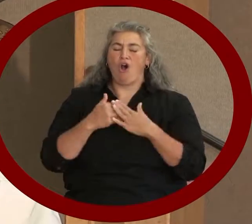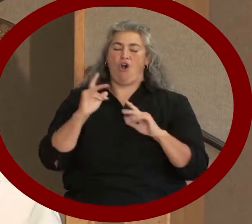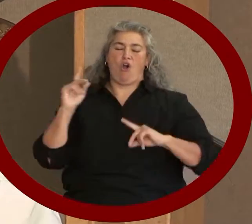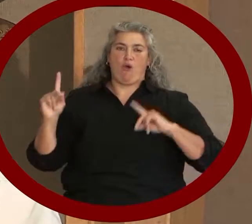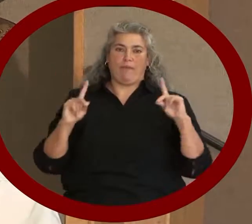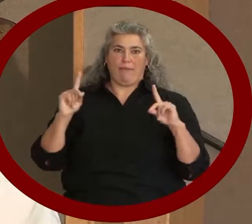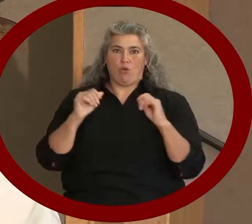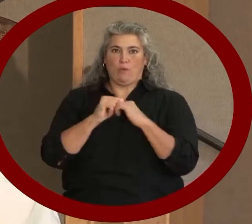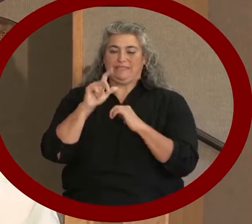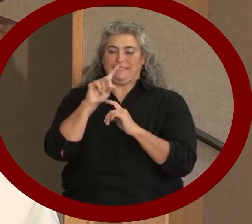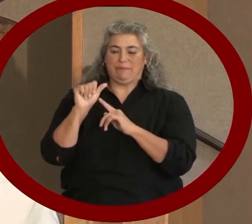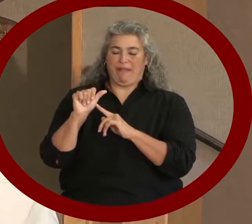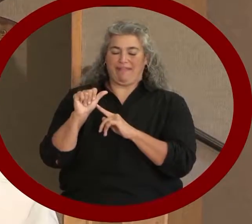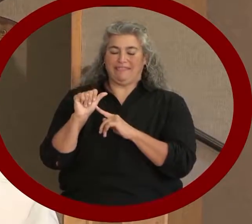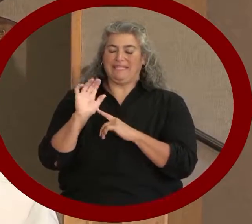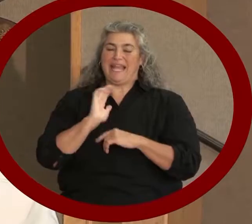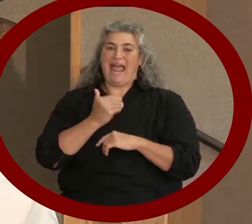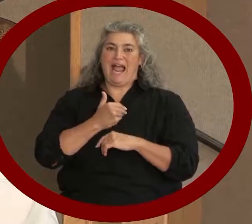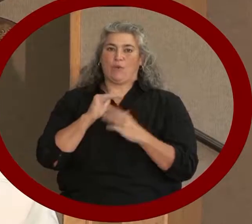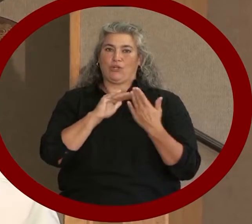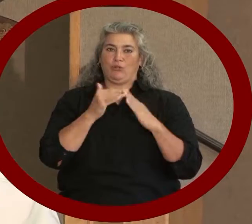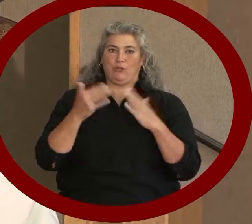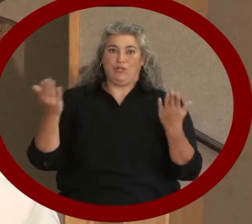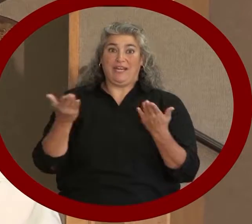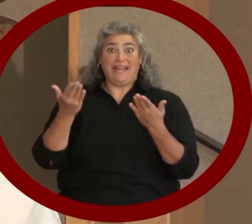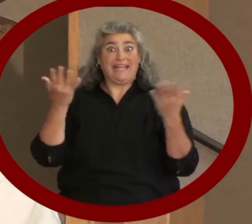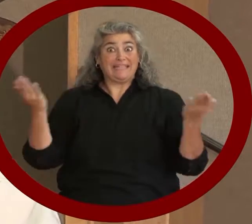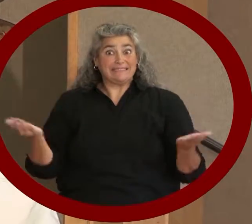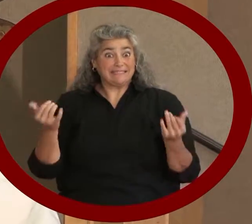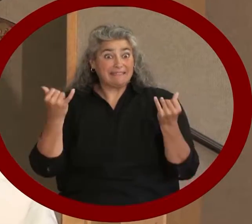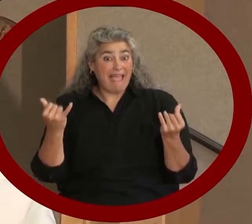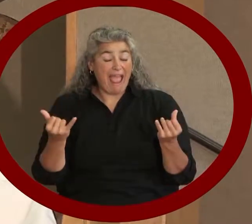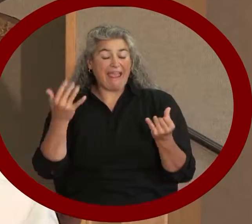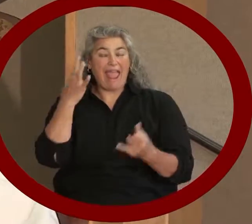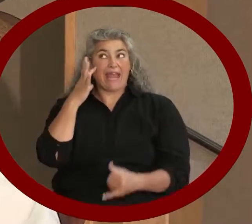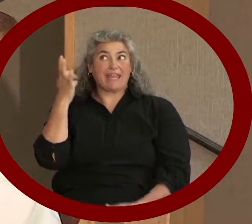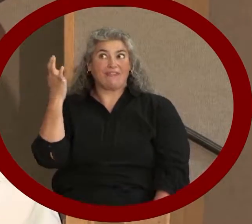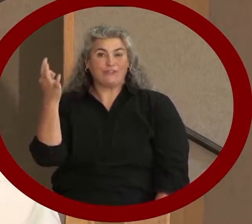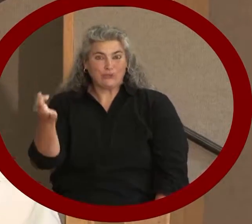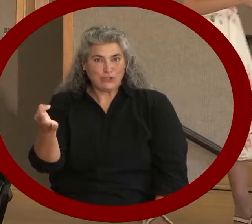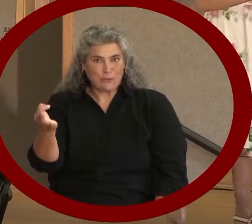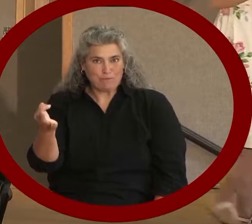in our choice community today and in the future. Thank you.